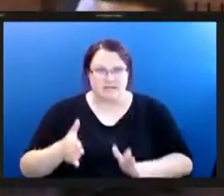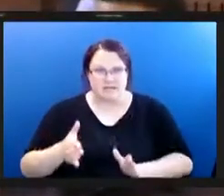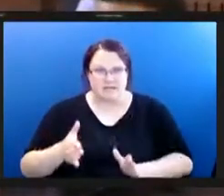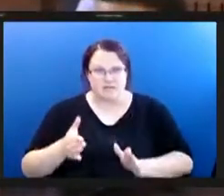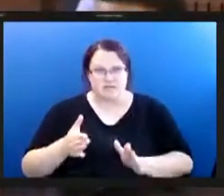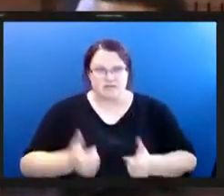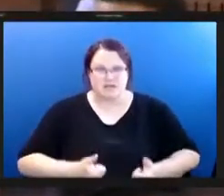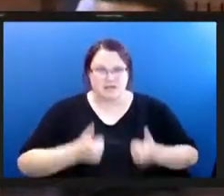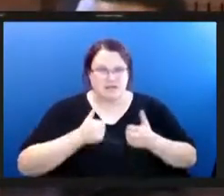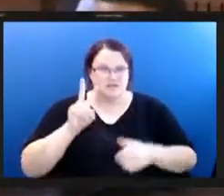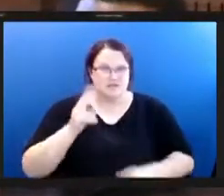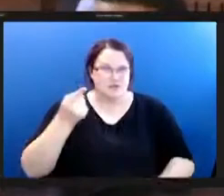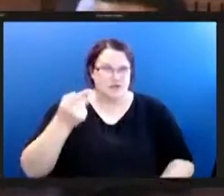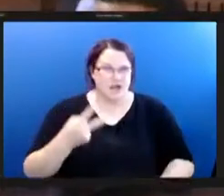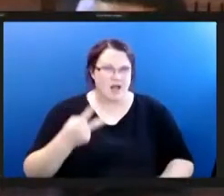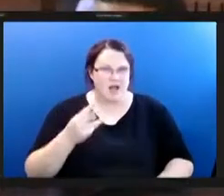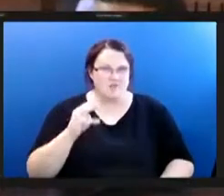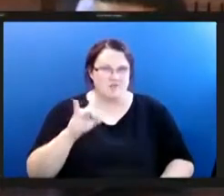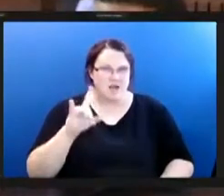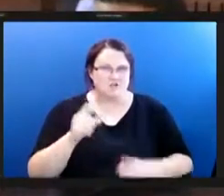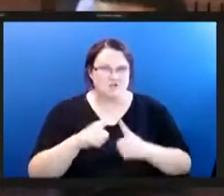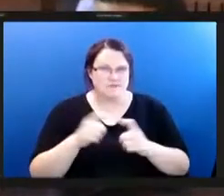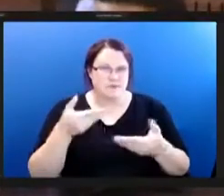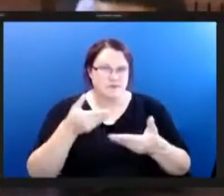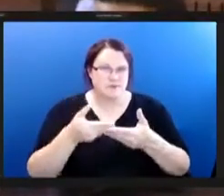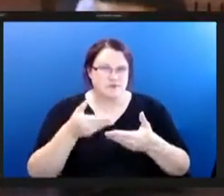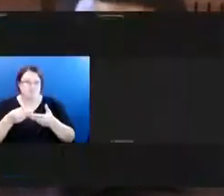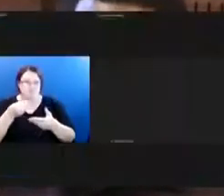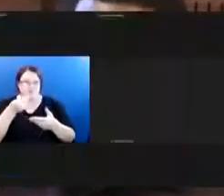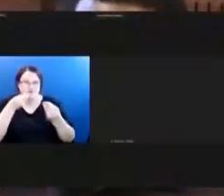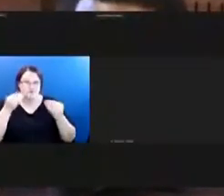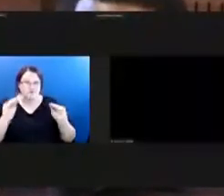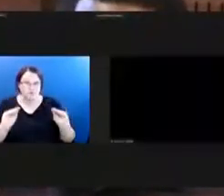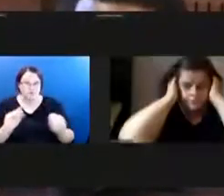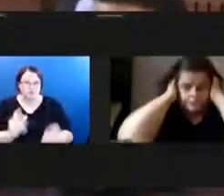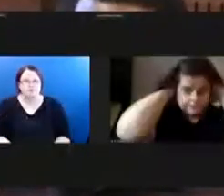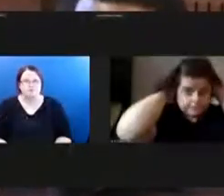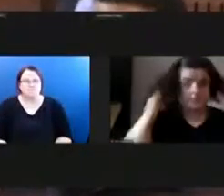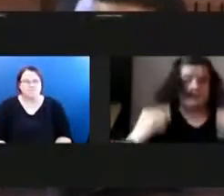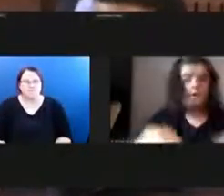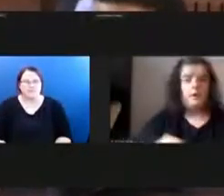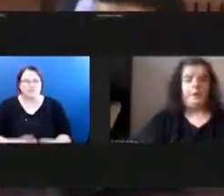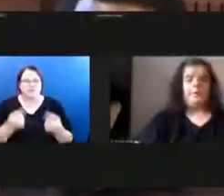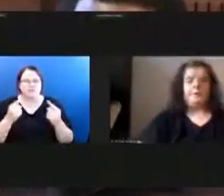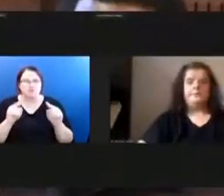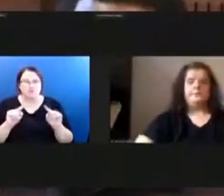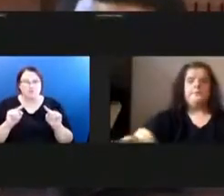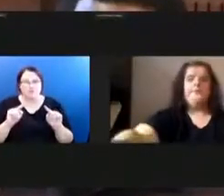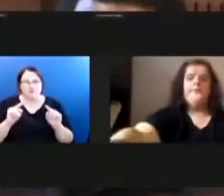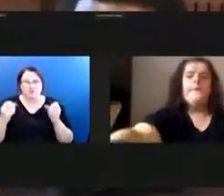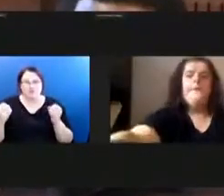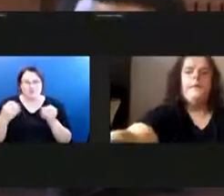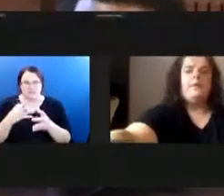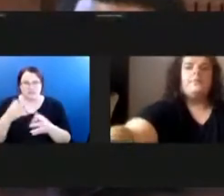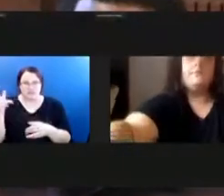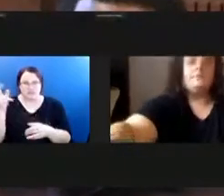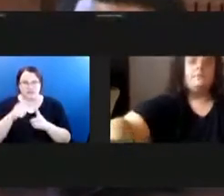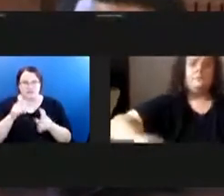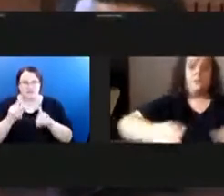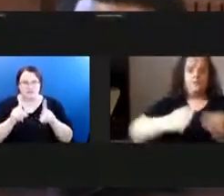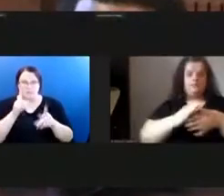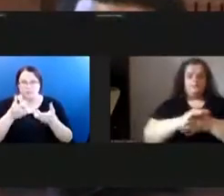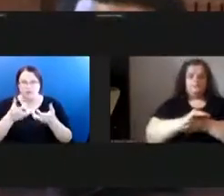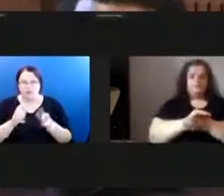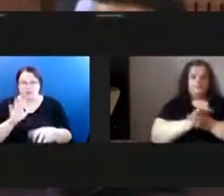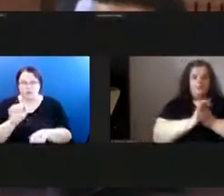miles from the closest grocery store or food market and during the pandemic we heard from people that lost their jobs that weren't